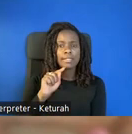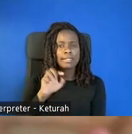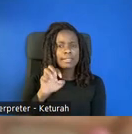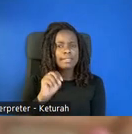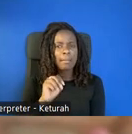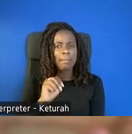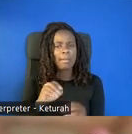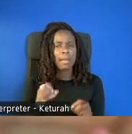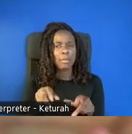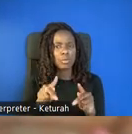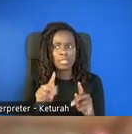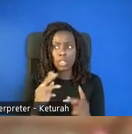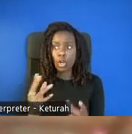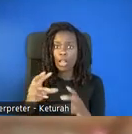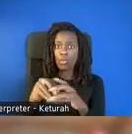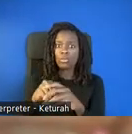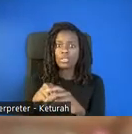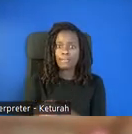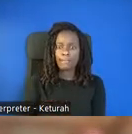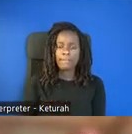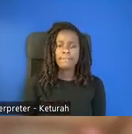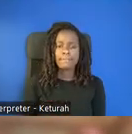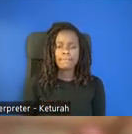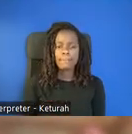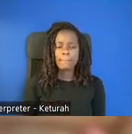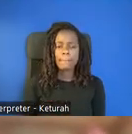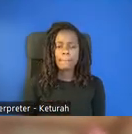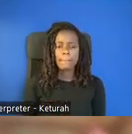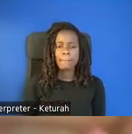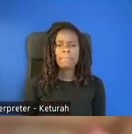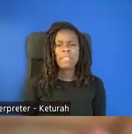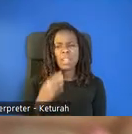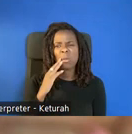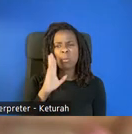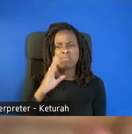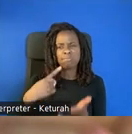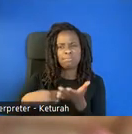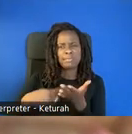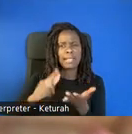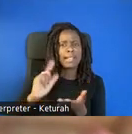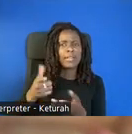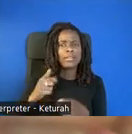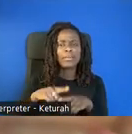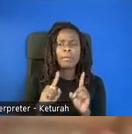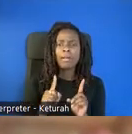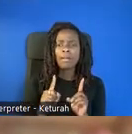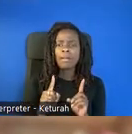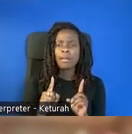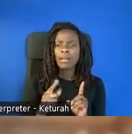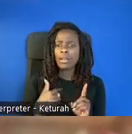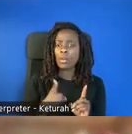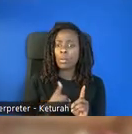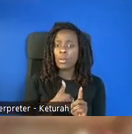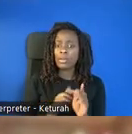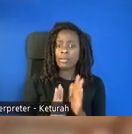as well. And at STEMI, we have really, and I know we're going to talk a bit about this as we go on, but we've developed